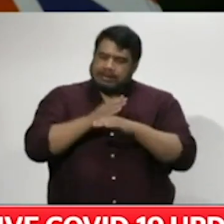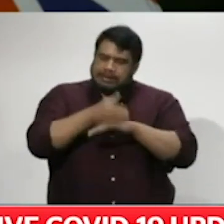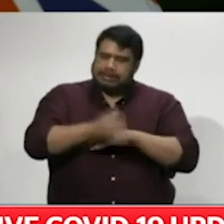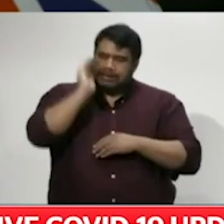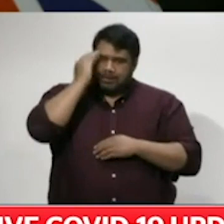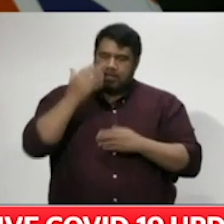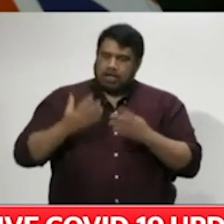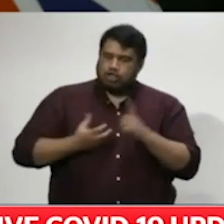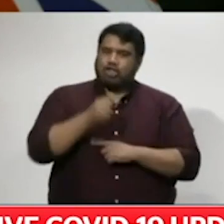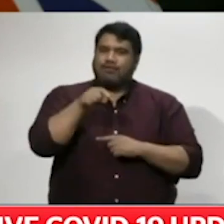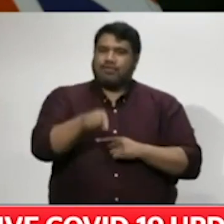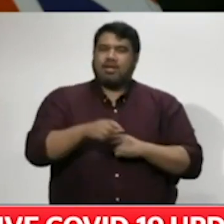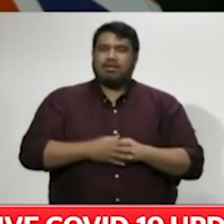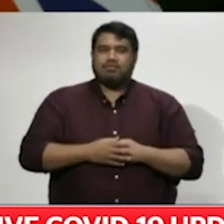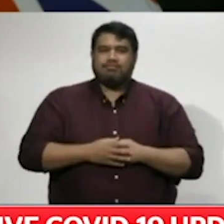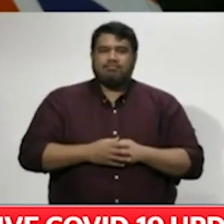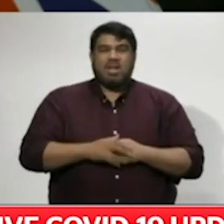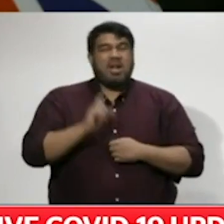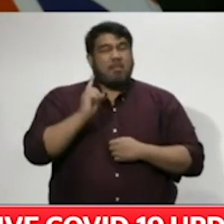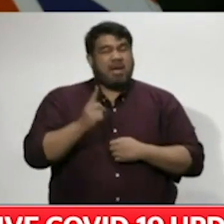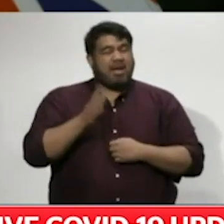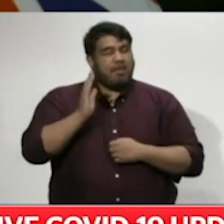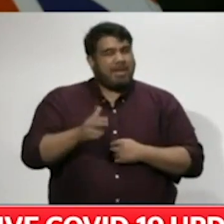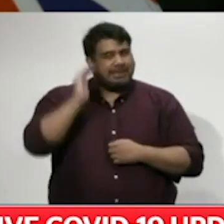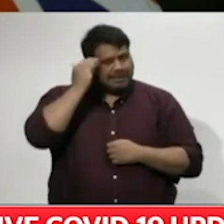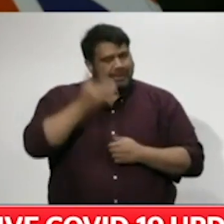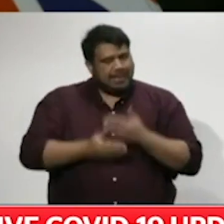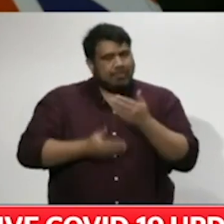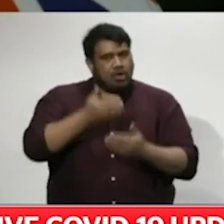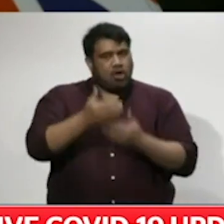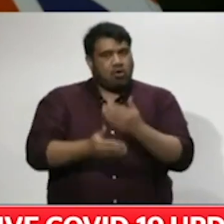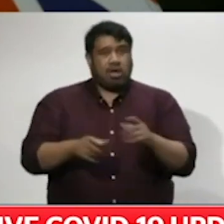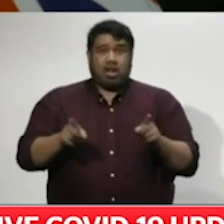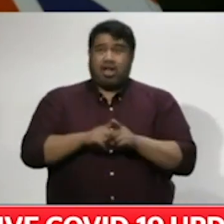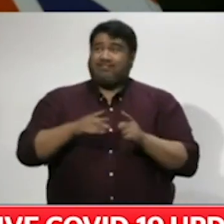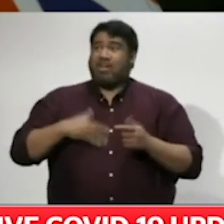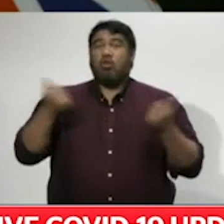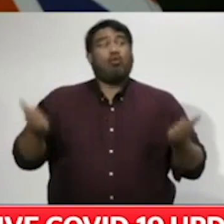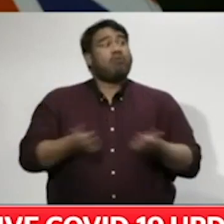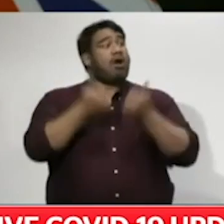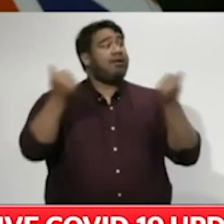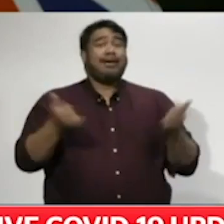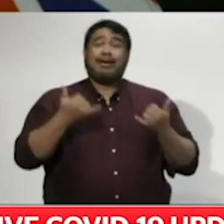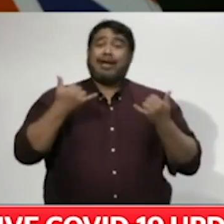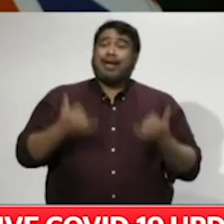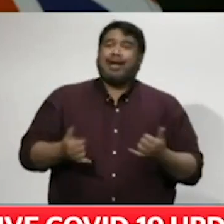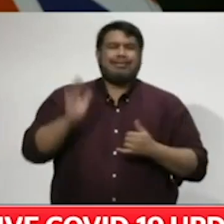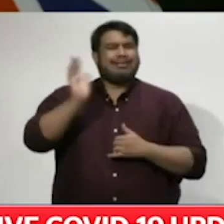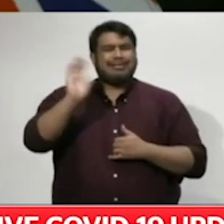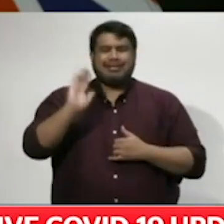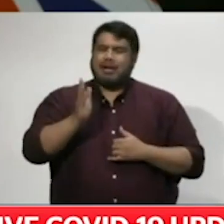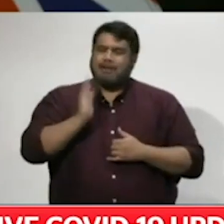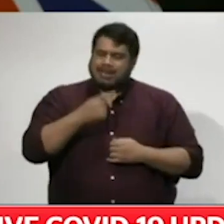Of course, we must stick to the plan. The worst thing we could do now is celebrate success early before the full-time whistle